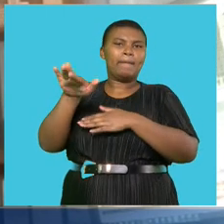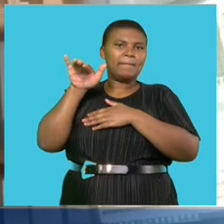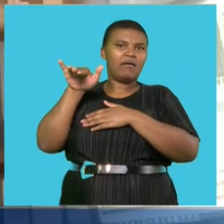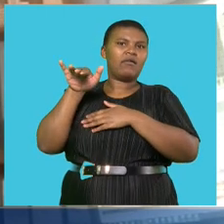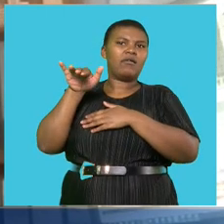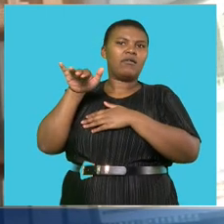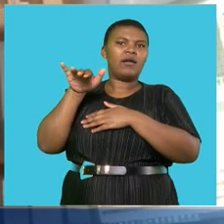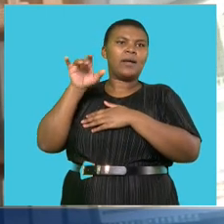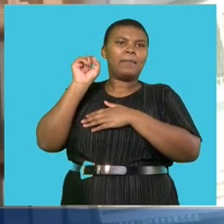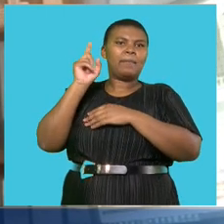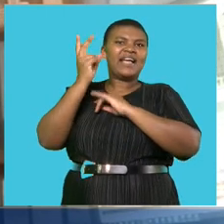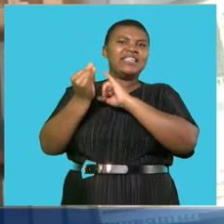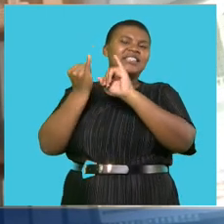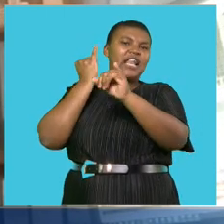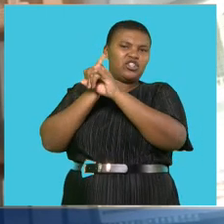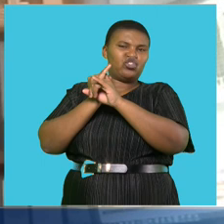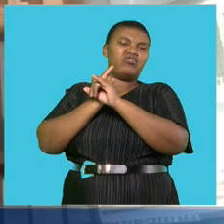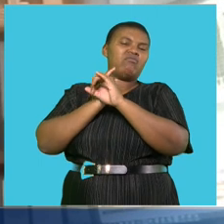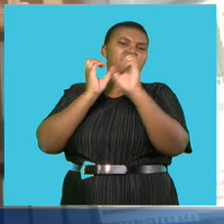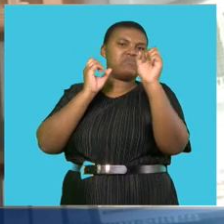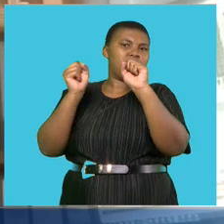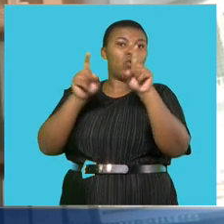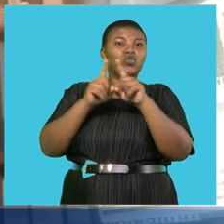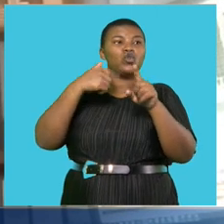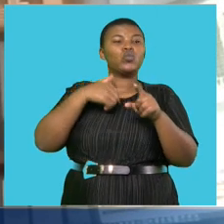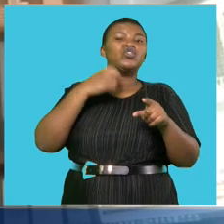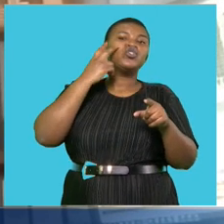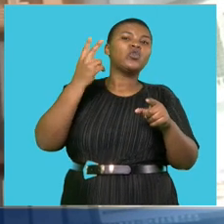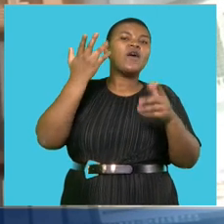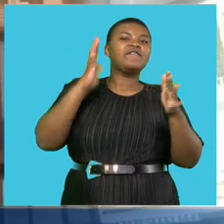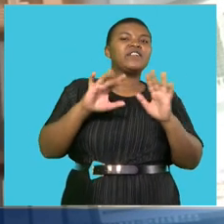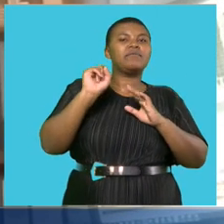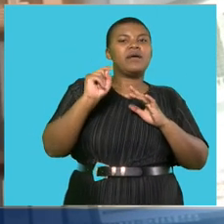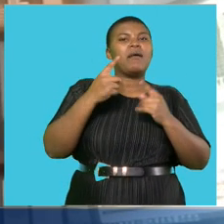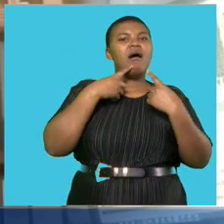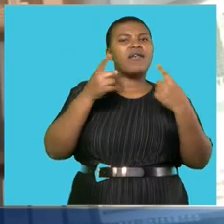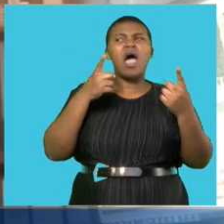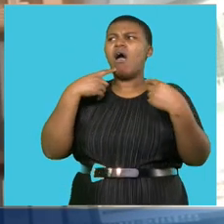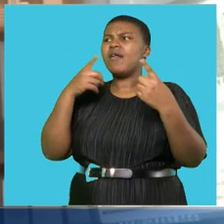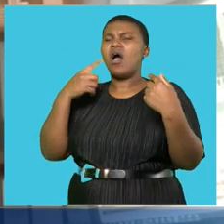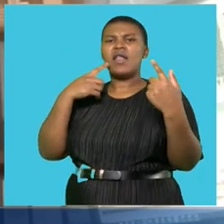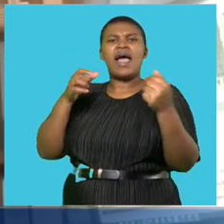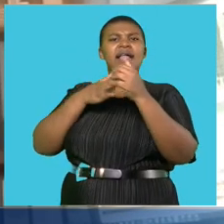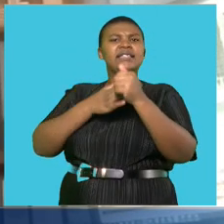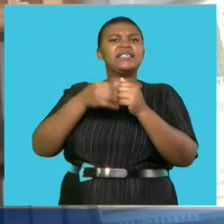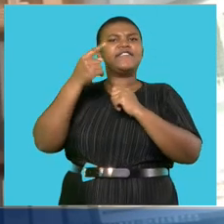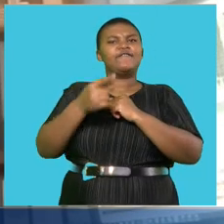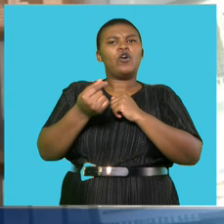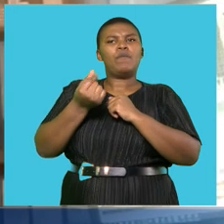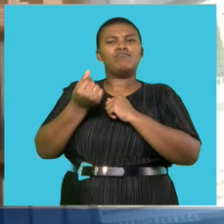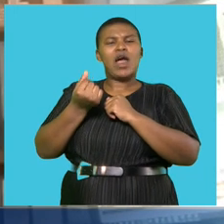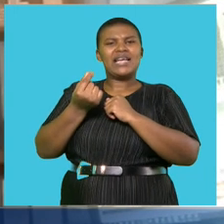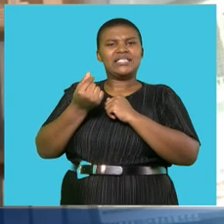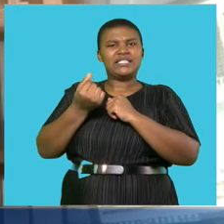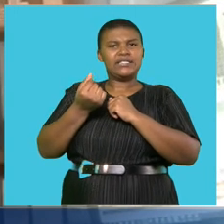internationally, we've seen announcements that have led the price to move